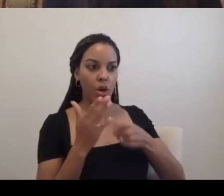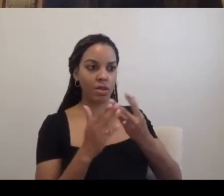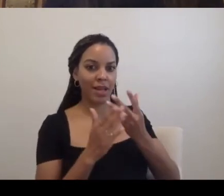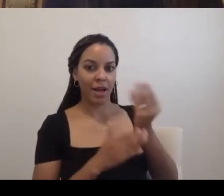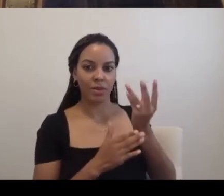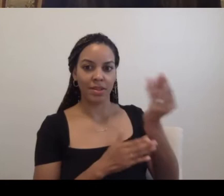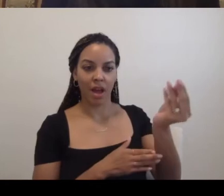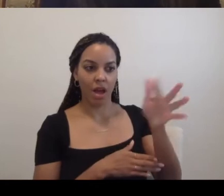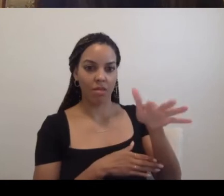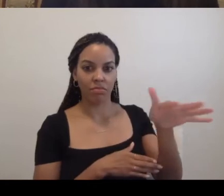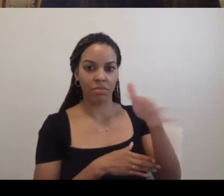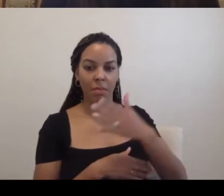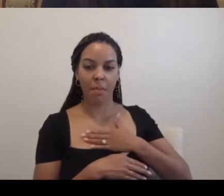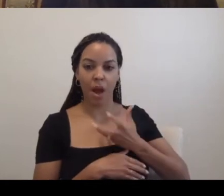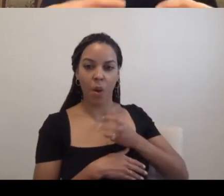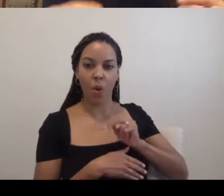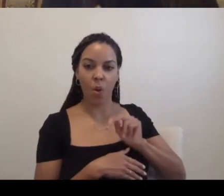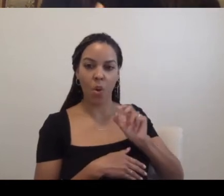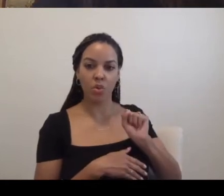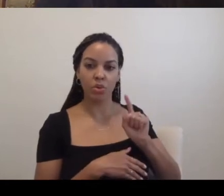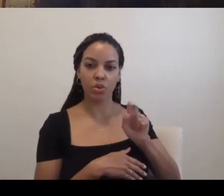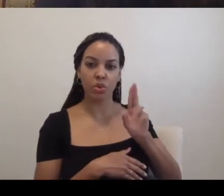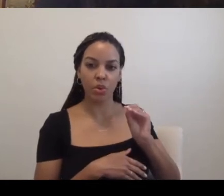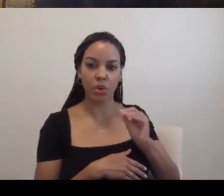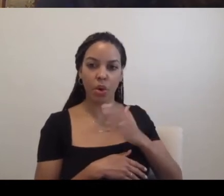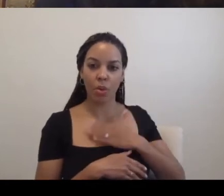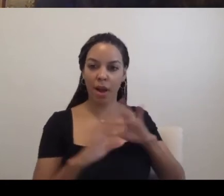studio and my own little world.